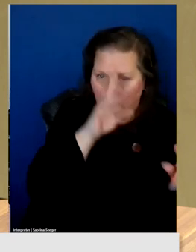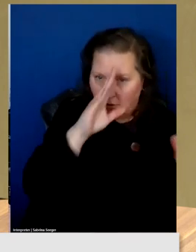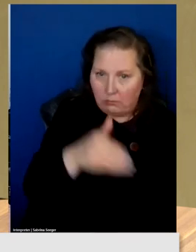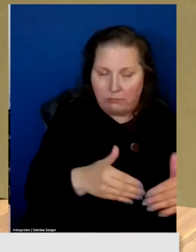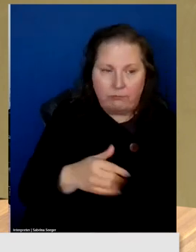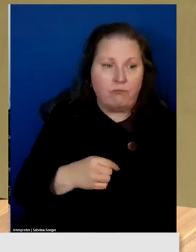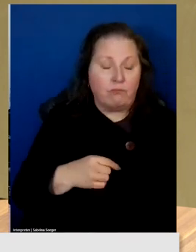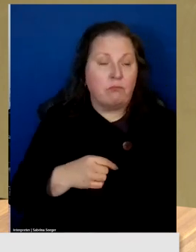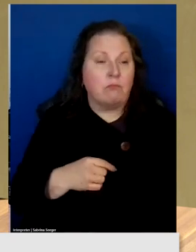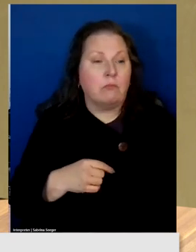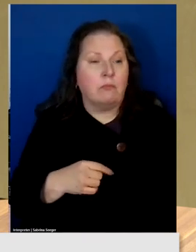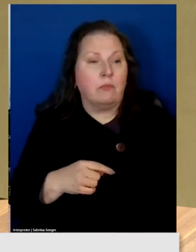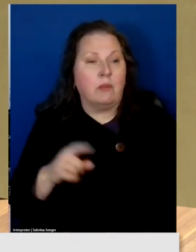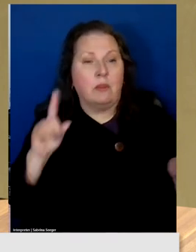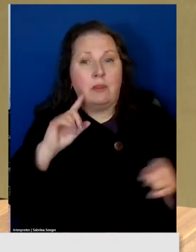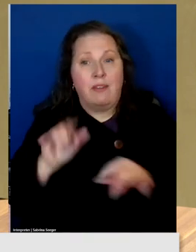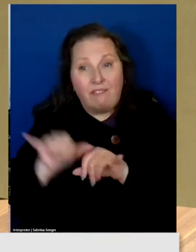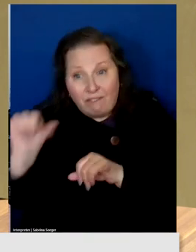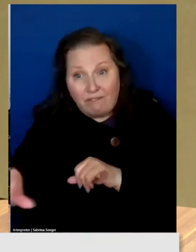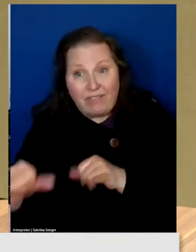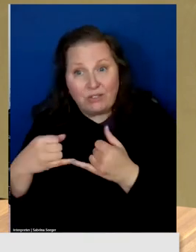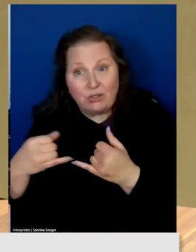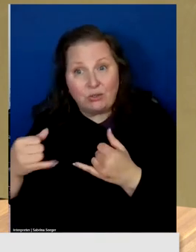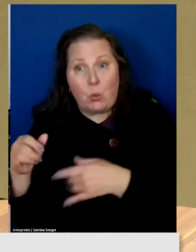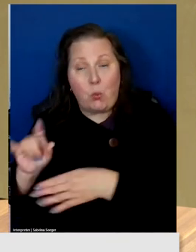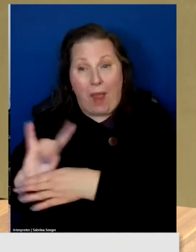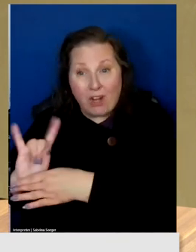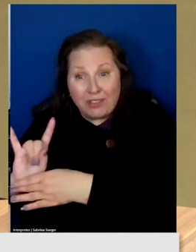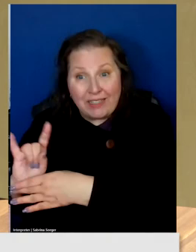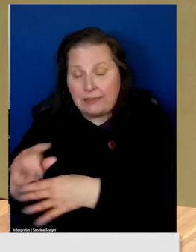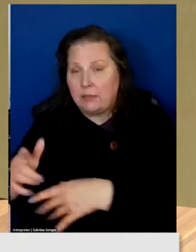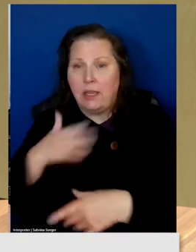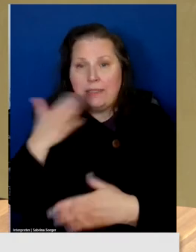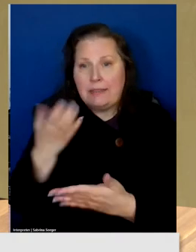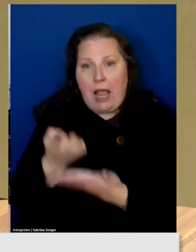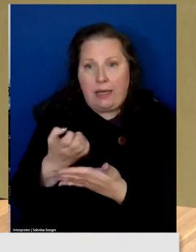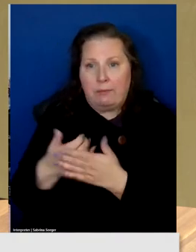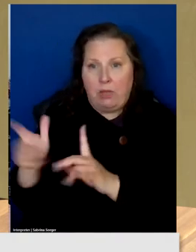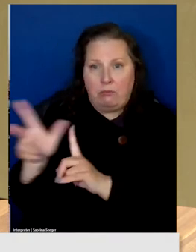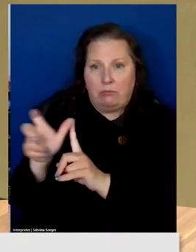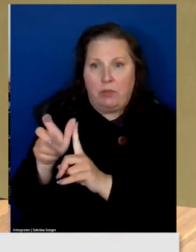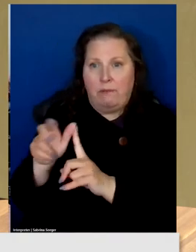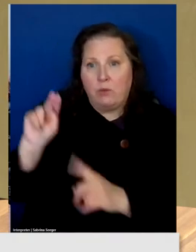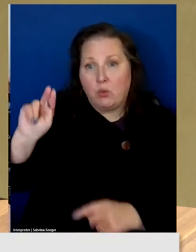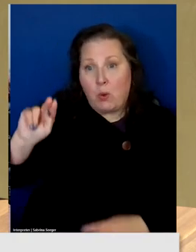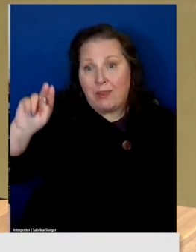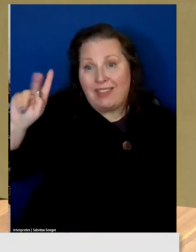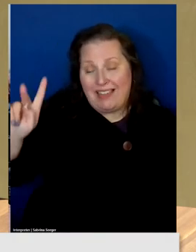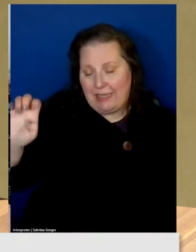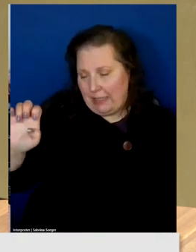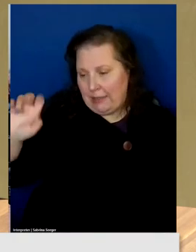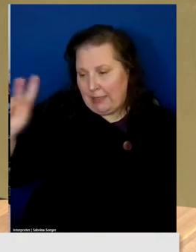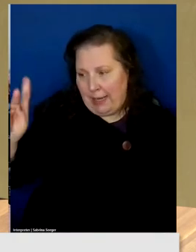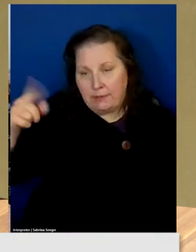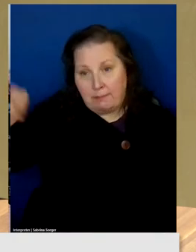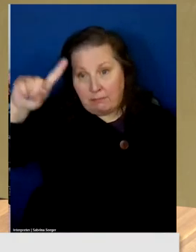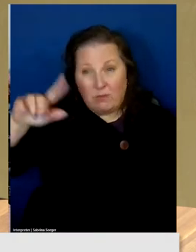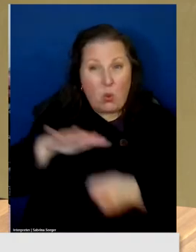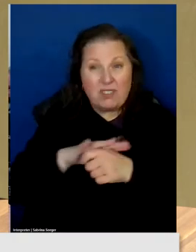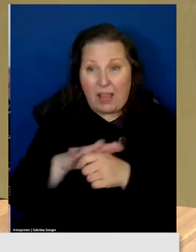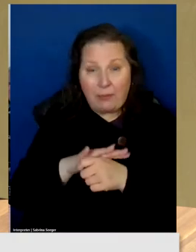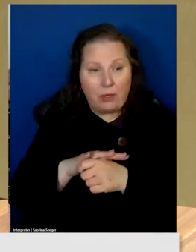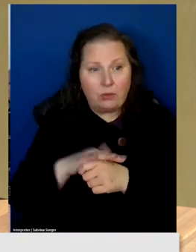on. We need fixed wireless access. It's not going to be economical for the Northeast kingdom and on many other areas to do,